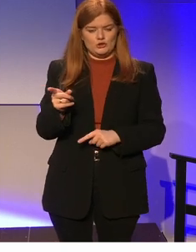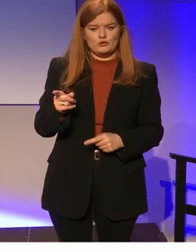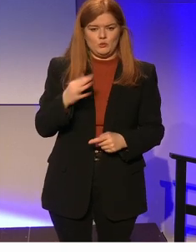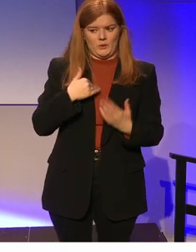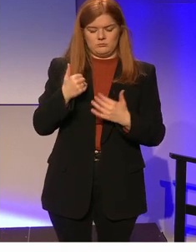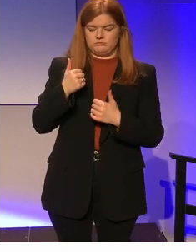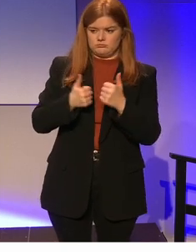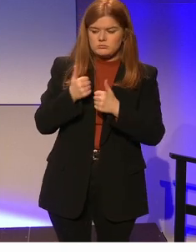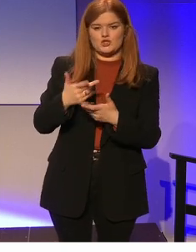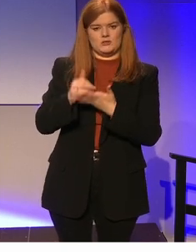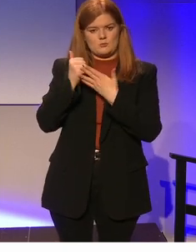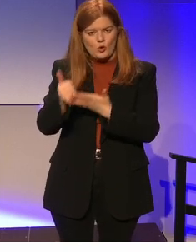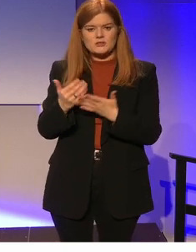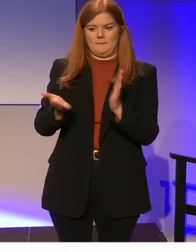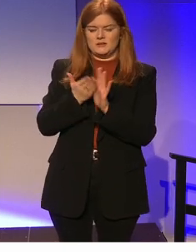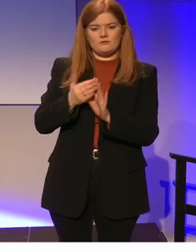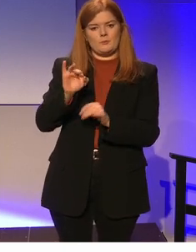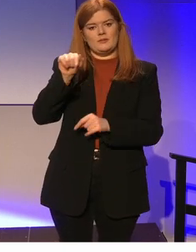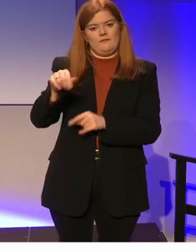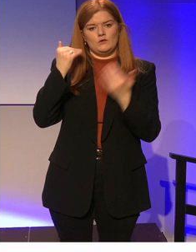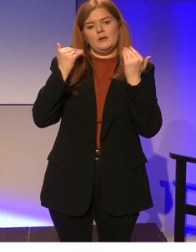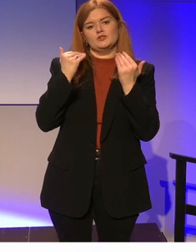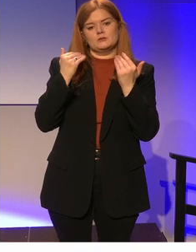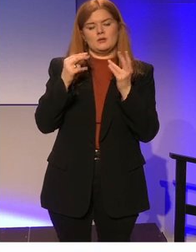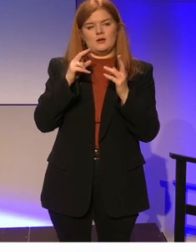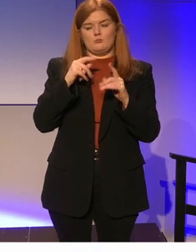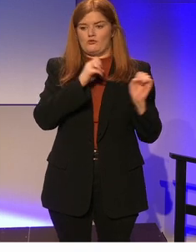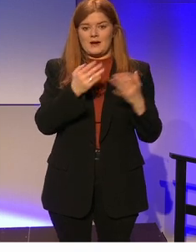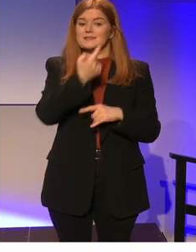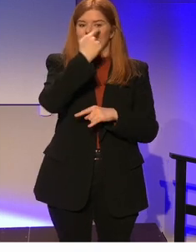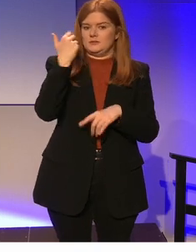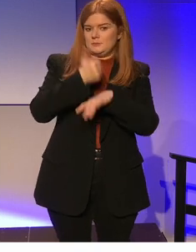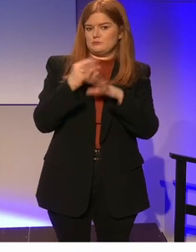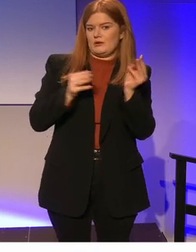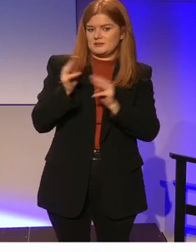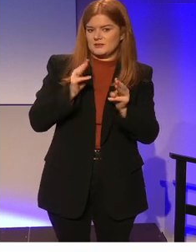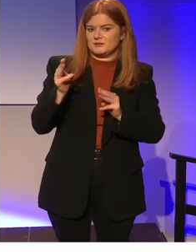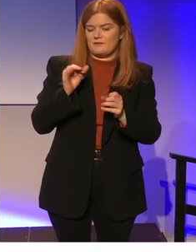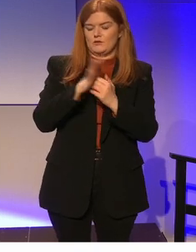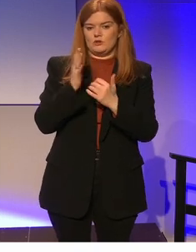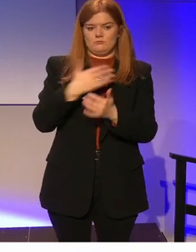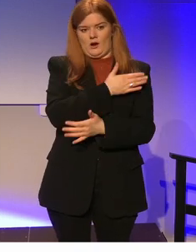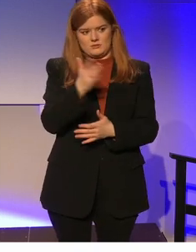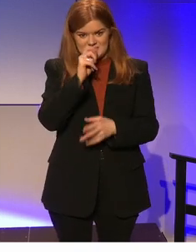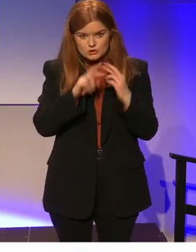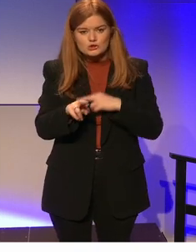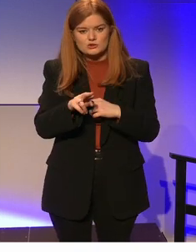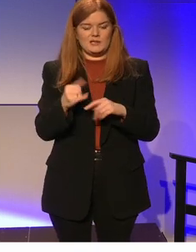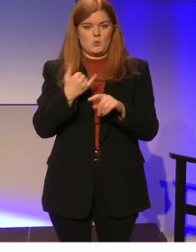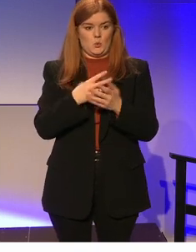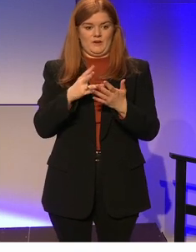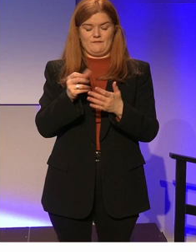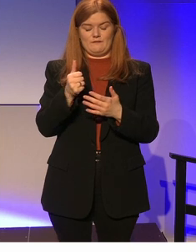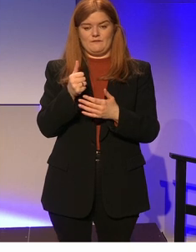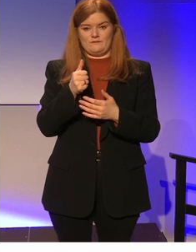acknowledging that and building on that in terms of providing evidence-based practices for our teachers at